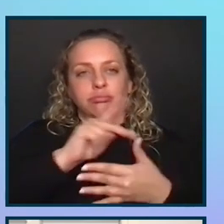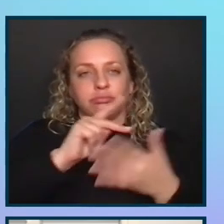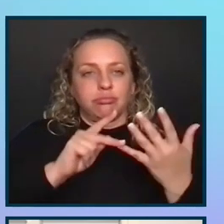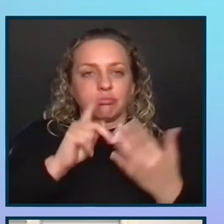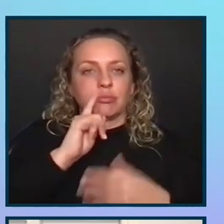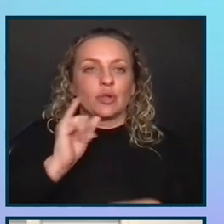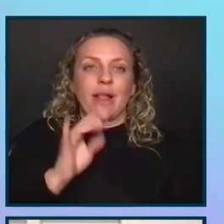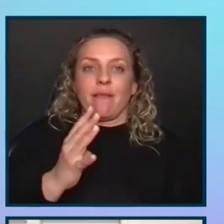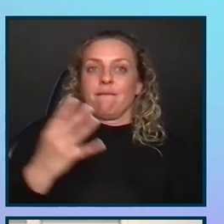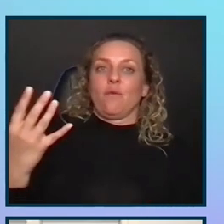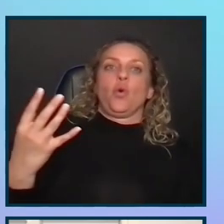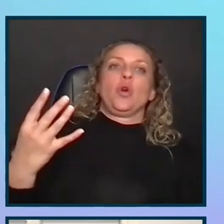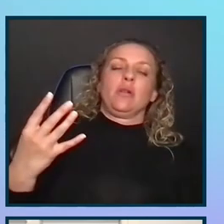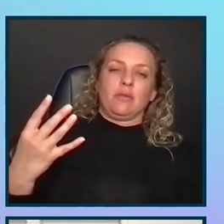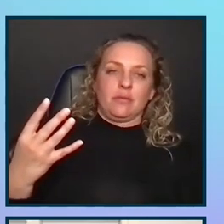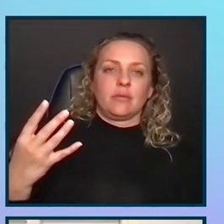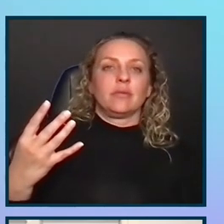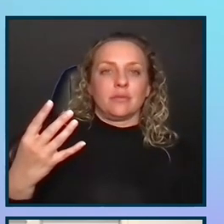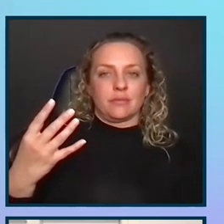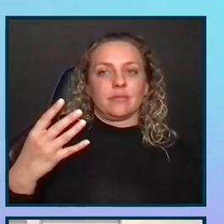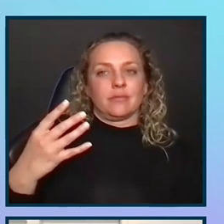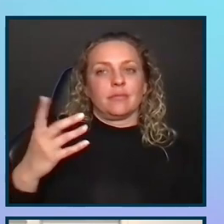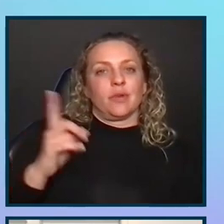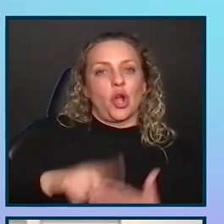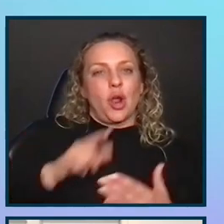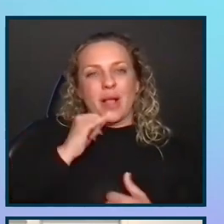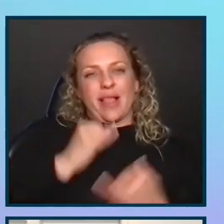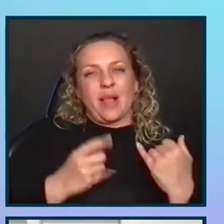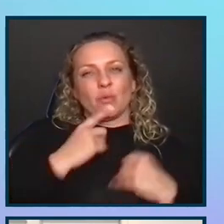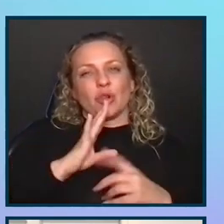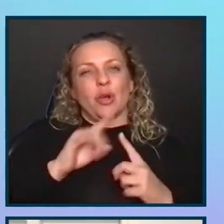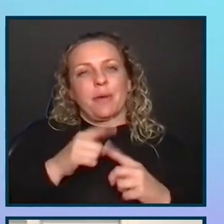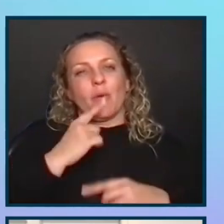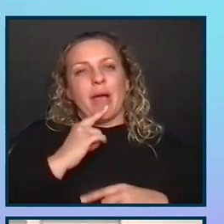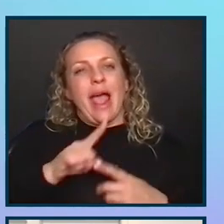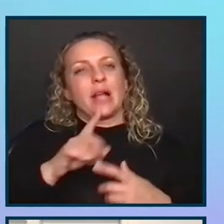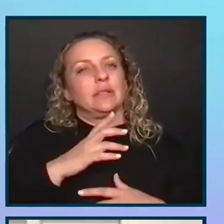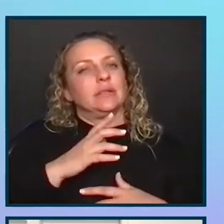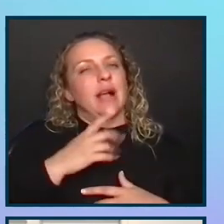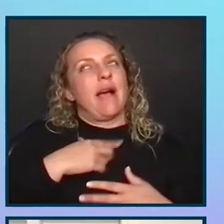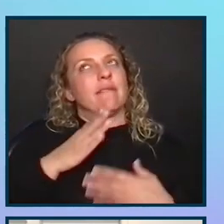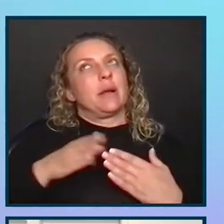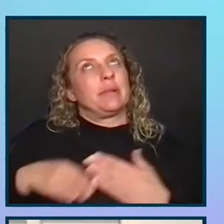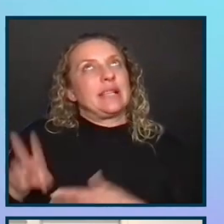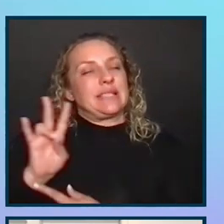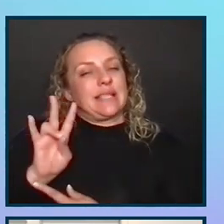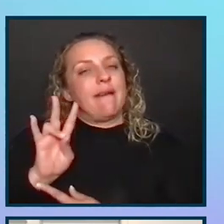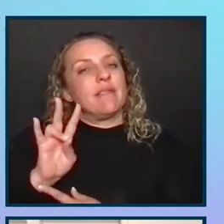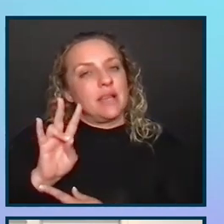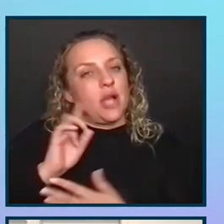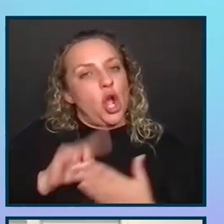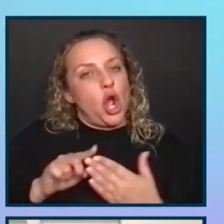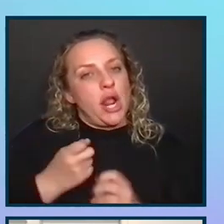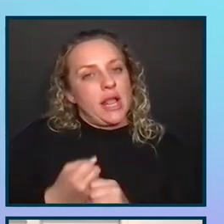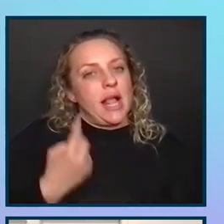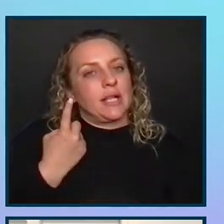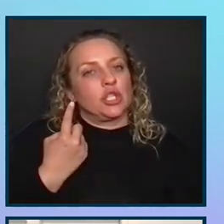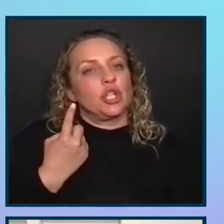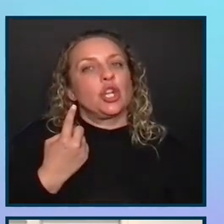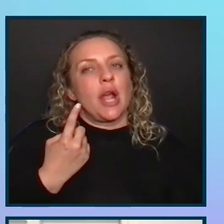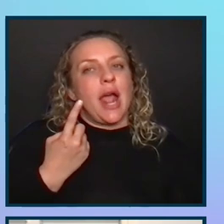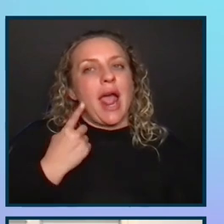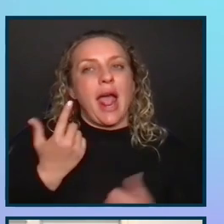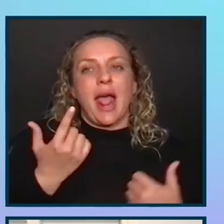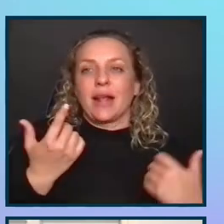fourth audit. This was the last one that we'll talk about today. We actually ended up completing about seven audits last year. And